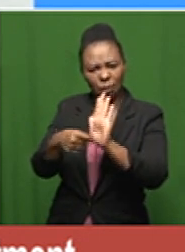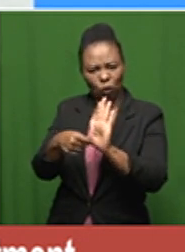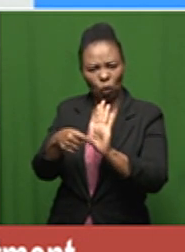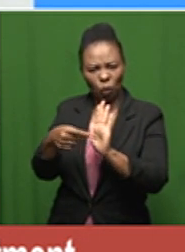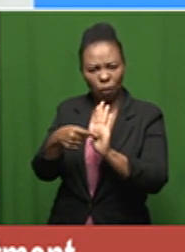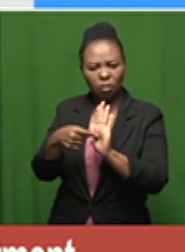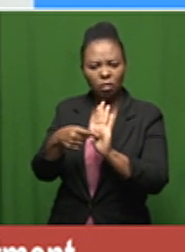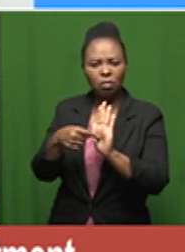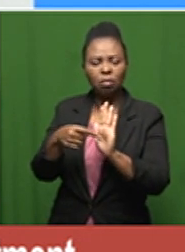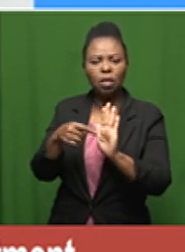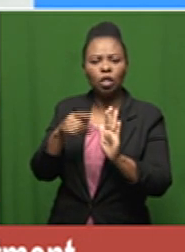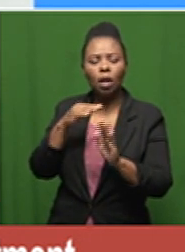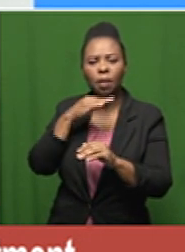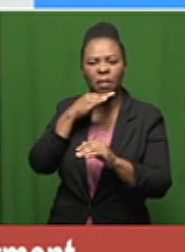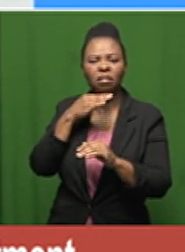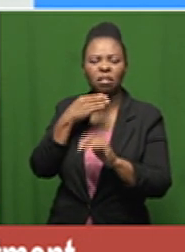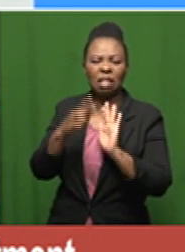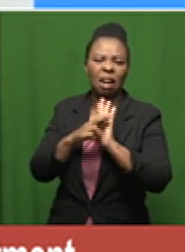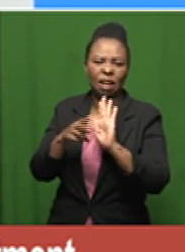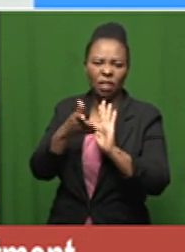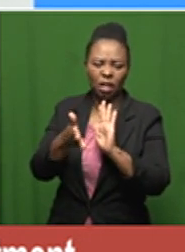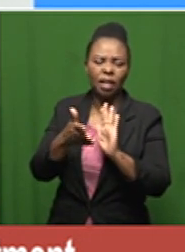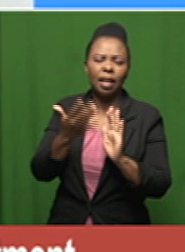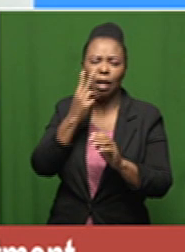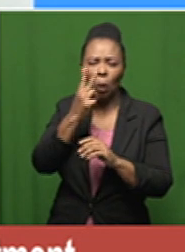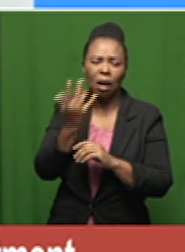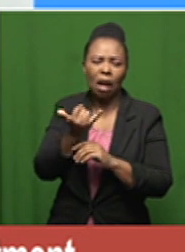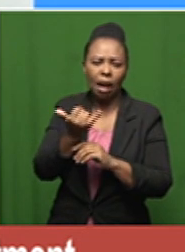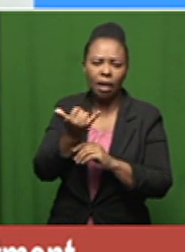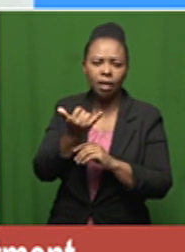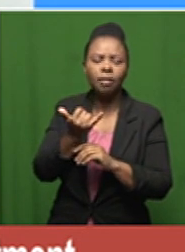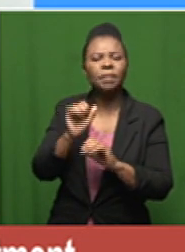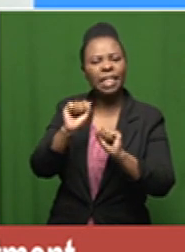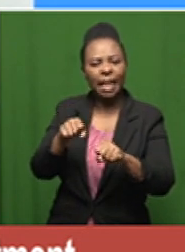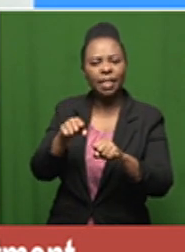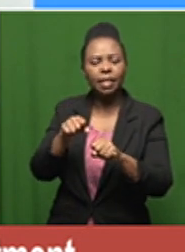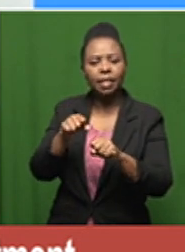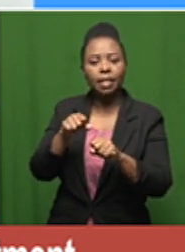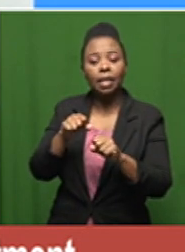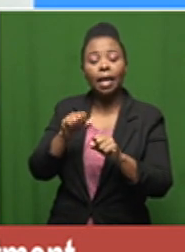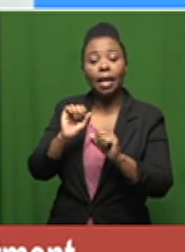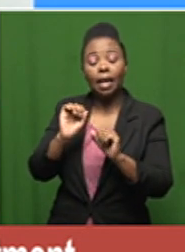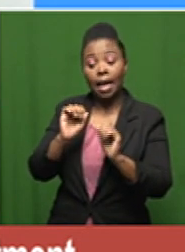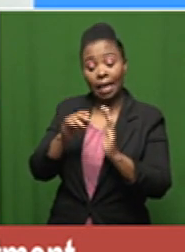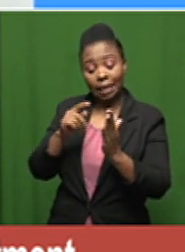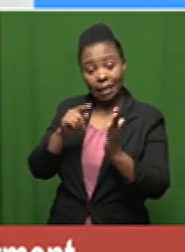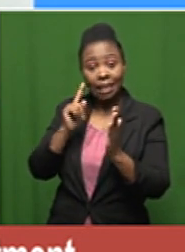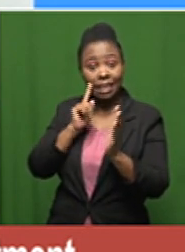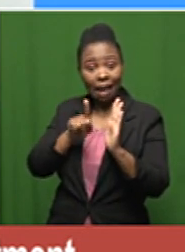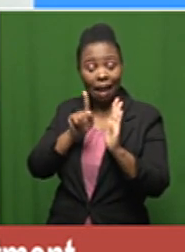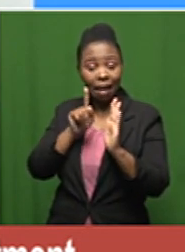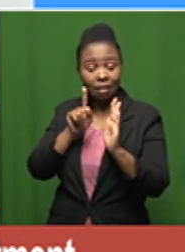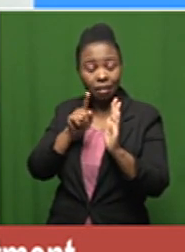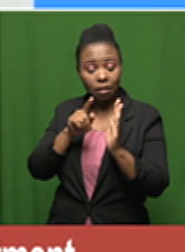that's what i'm referring to it seems like even though you are now tested clear and you don't